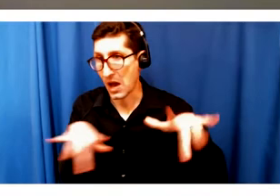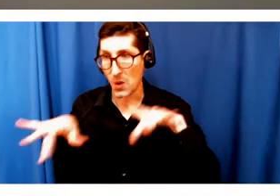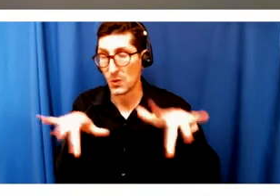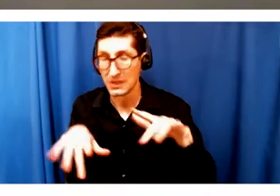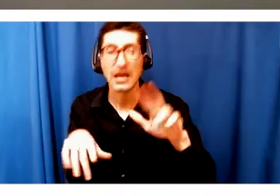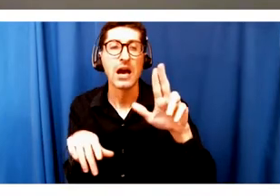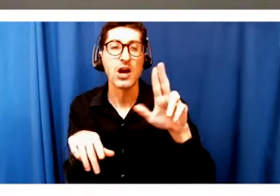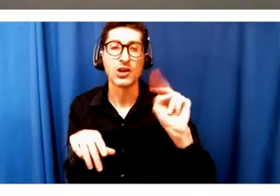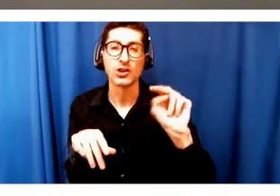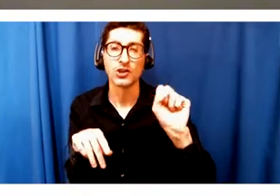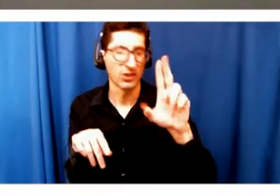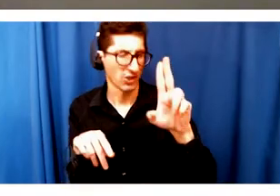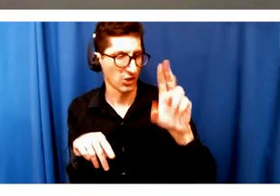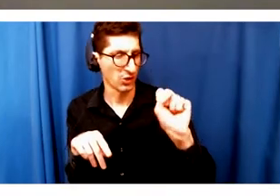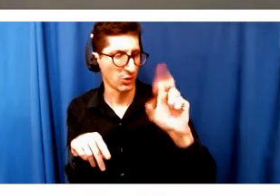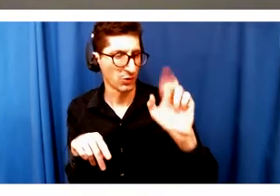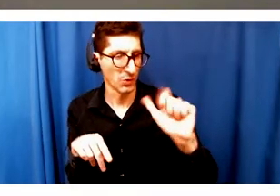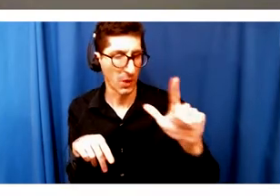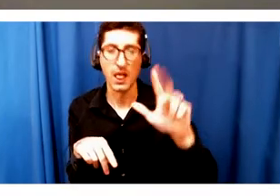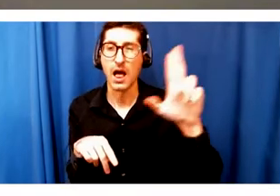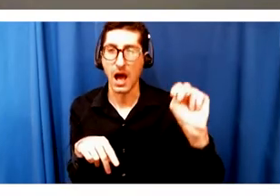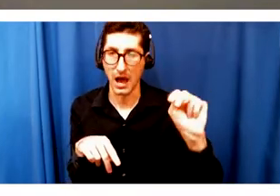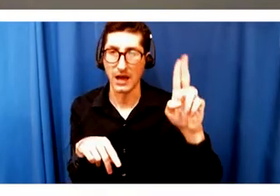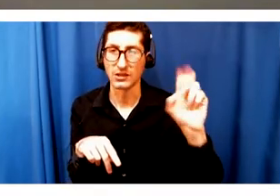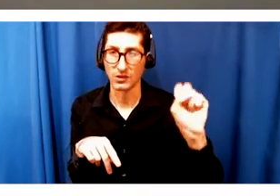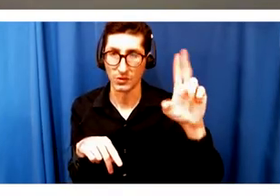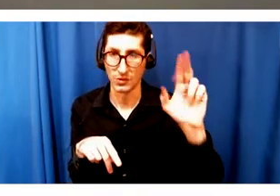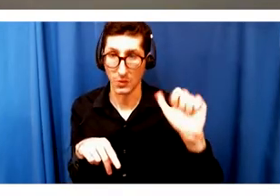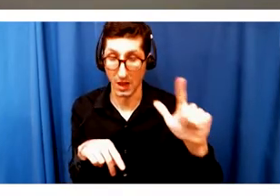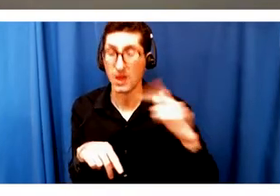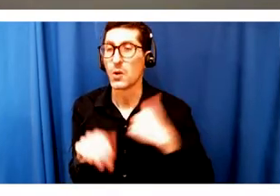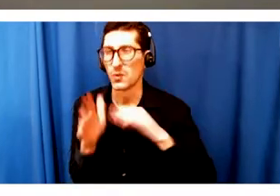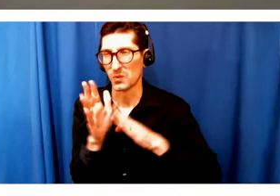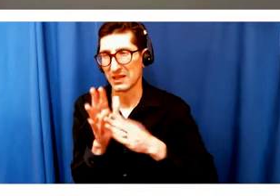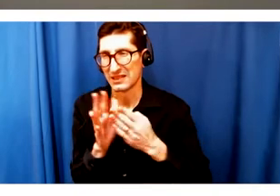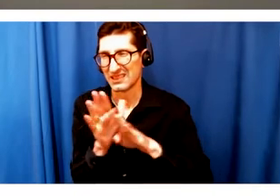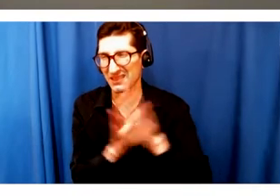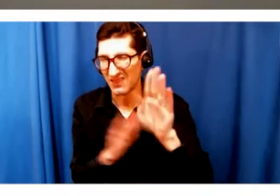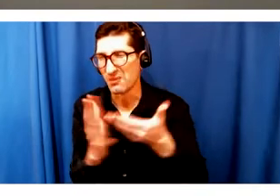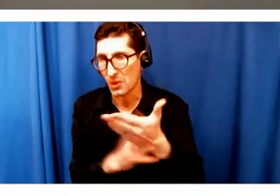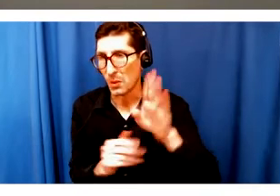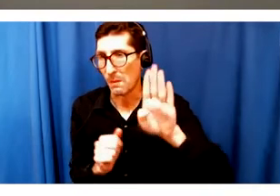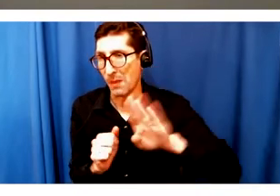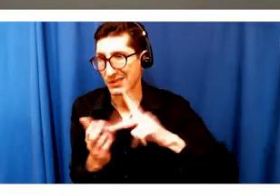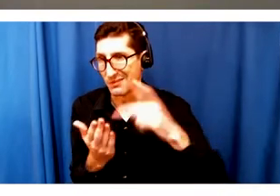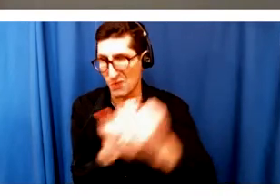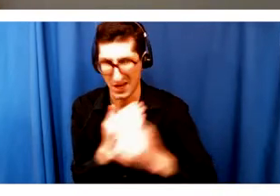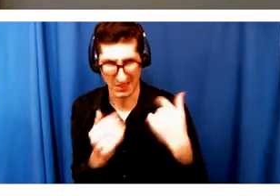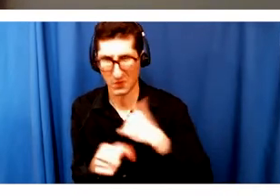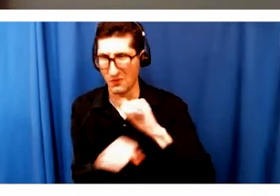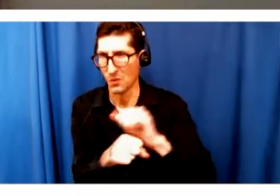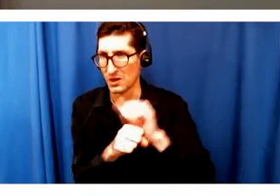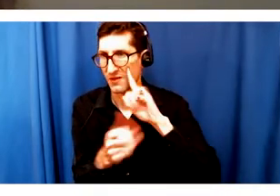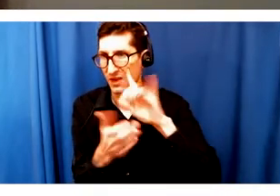Halberstadt, which we developed through our program, the Boston Project, over the last two years. And then, we had very talented